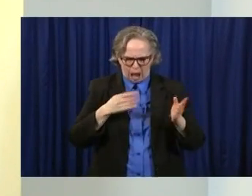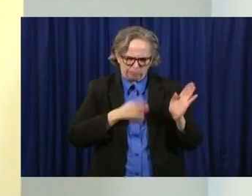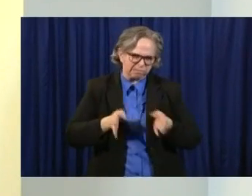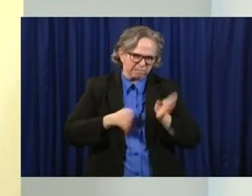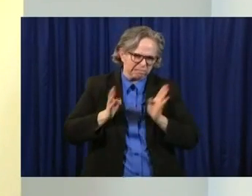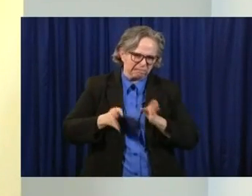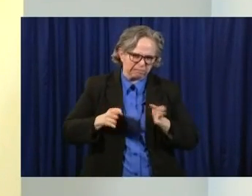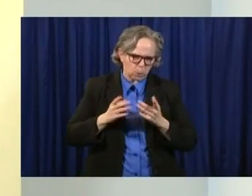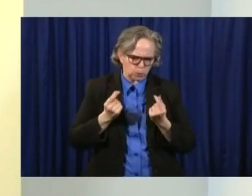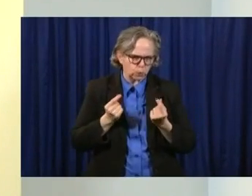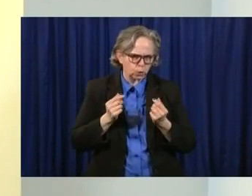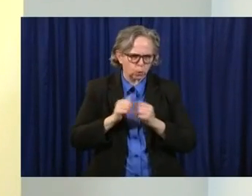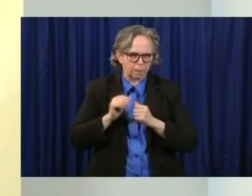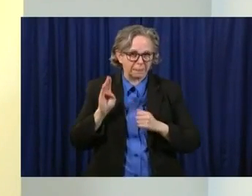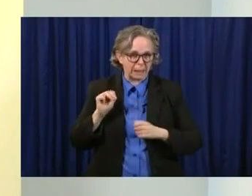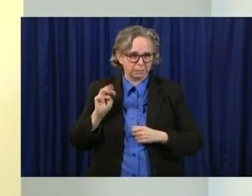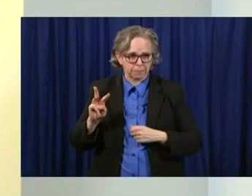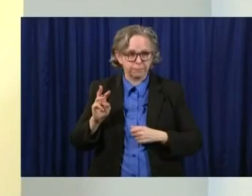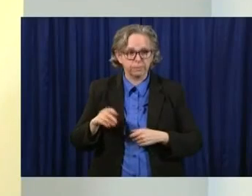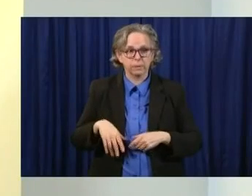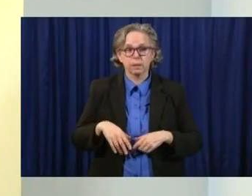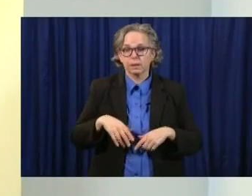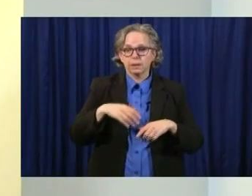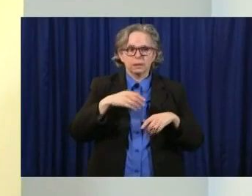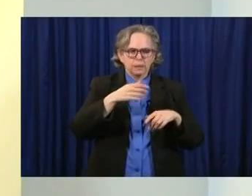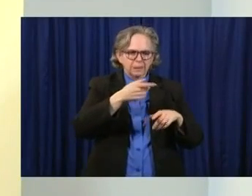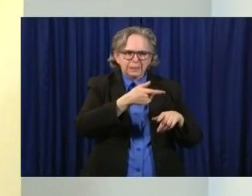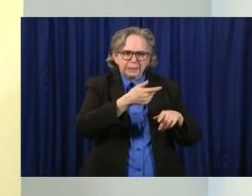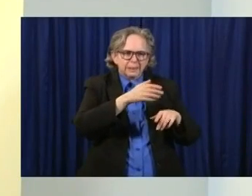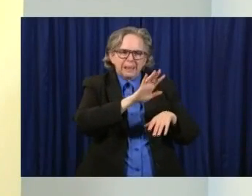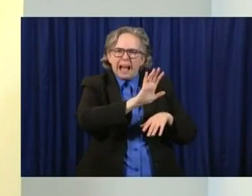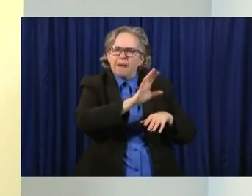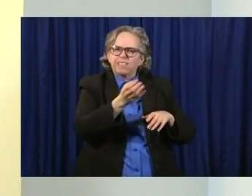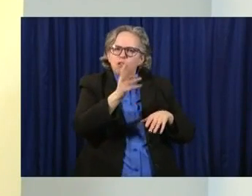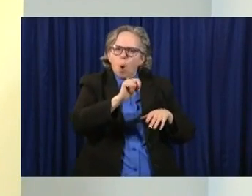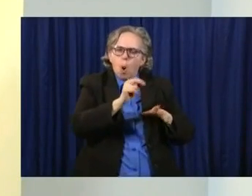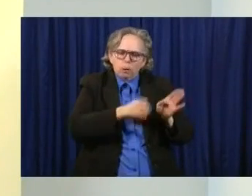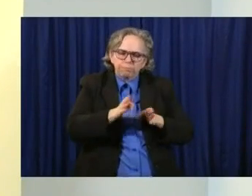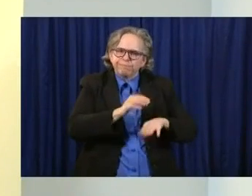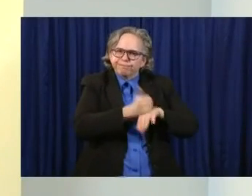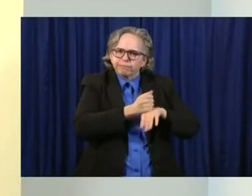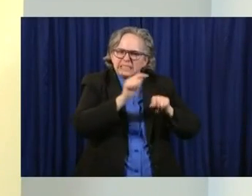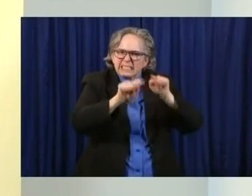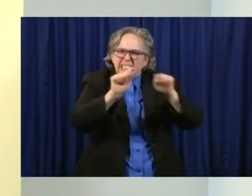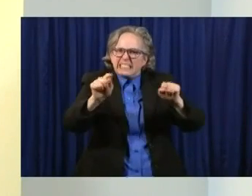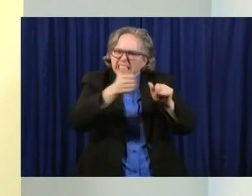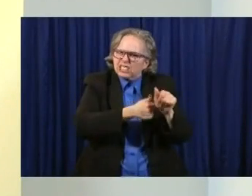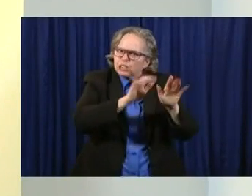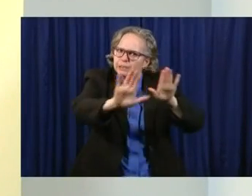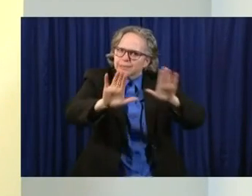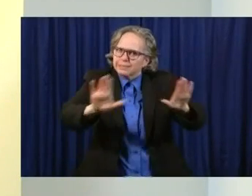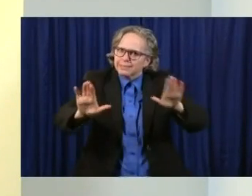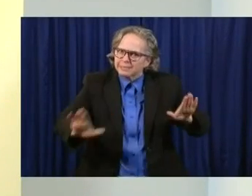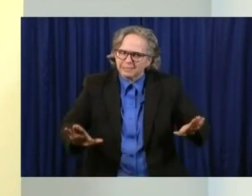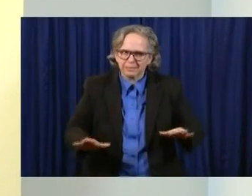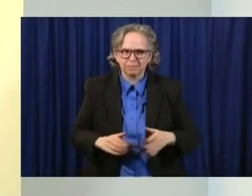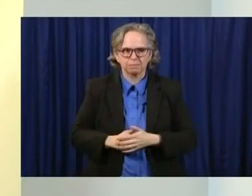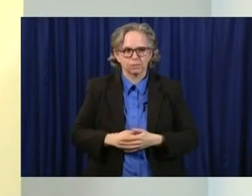individual BMV where the deputy registrars will reactivate the hiring of staff,